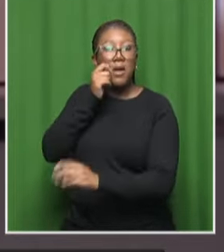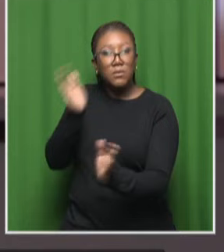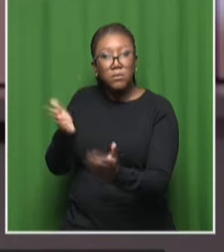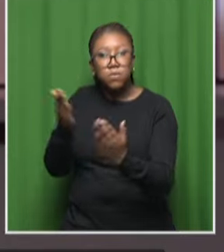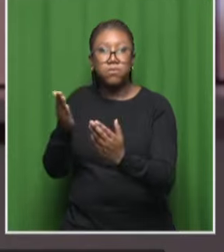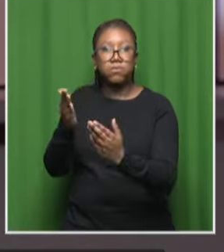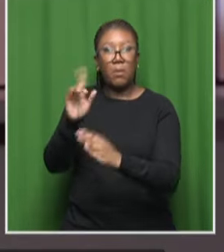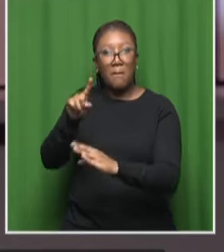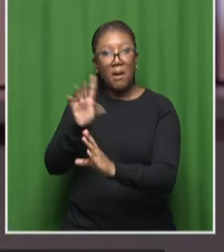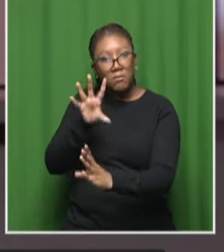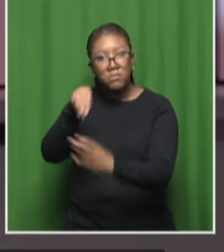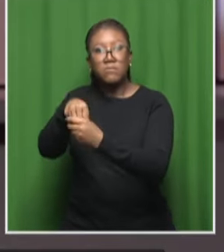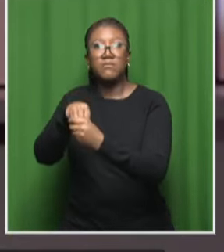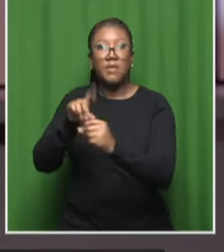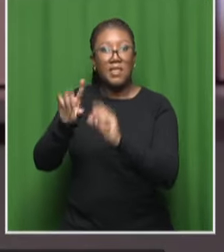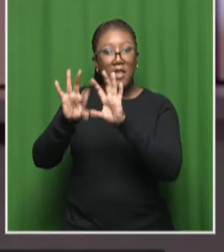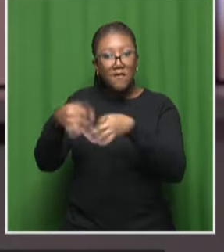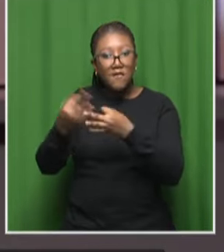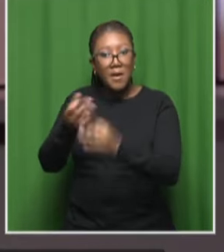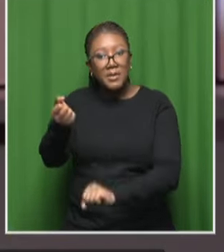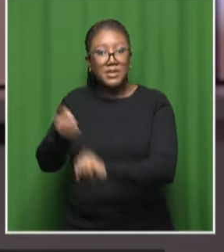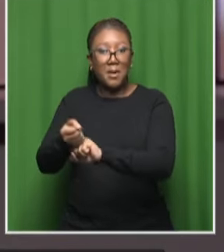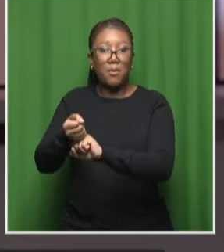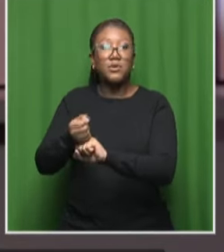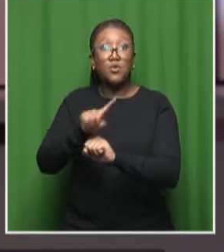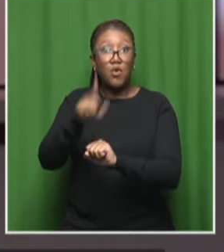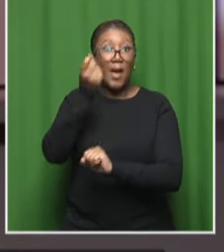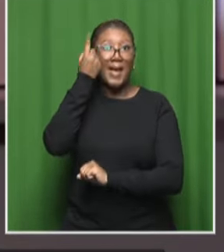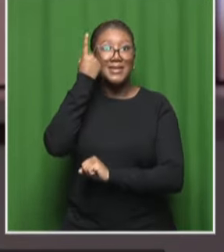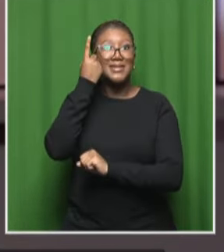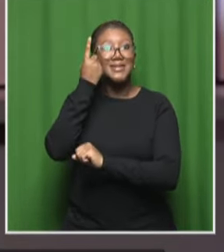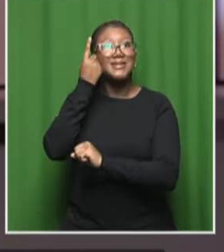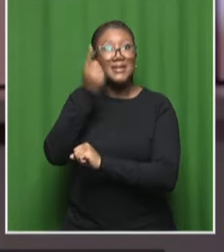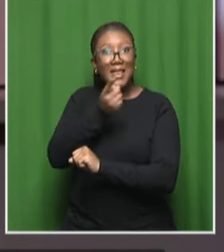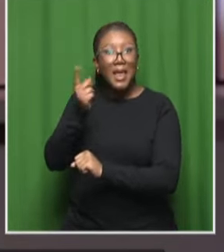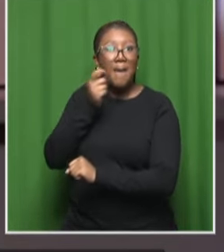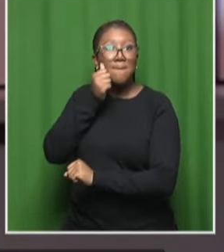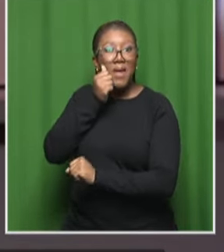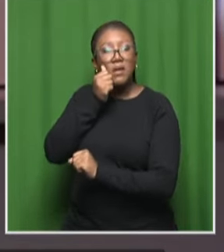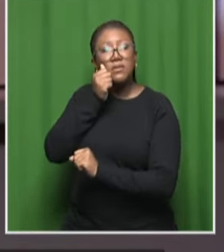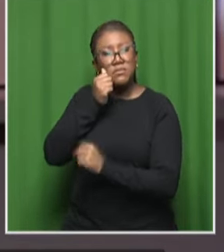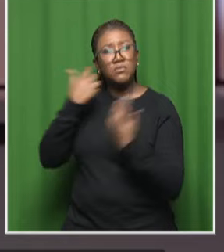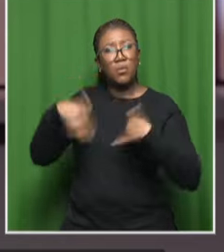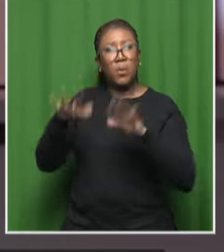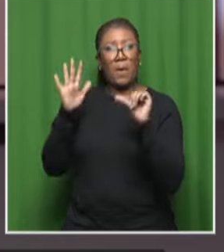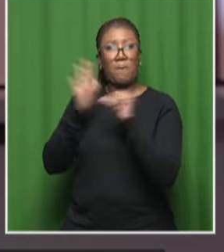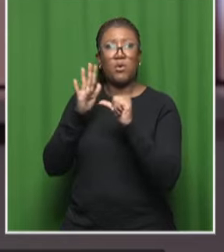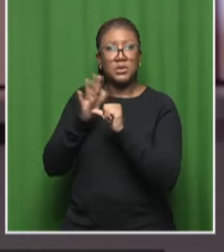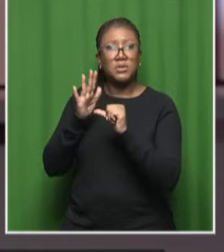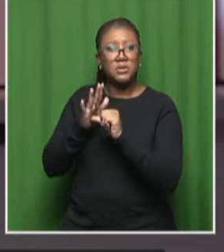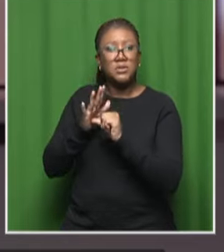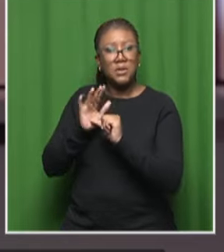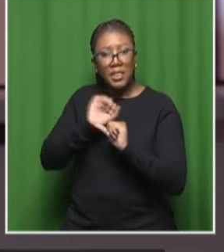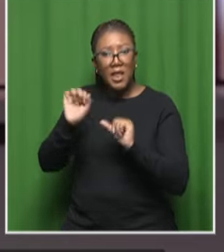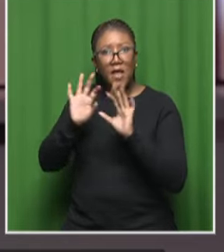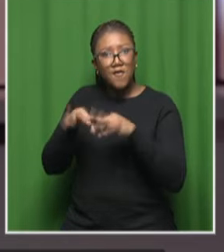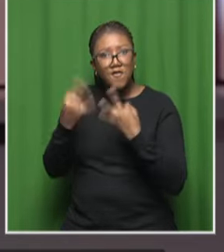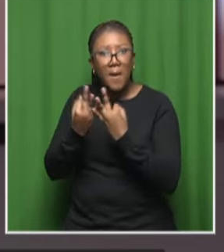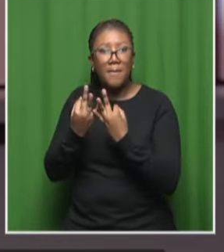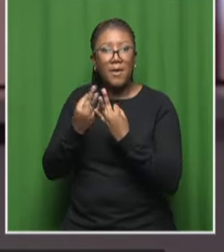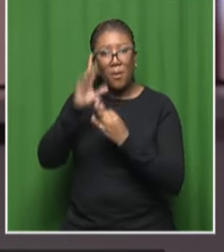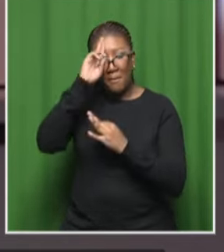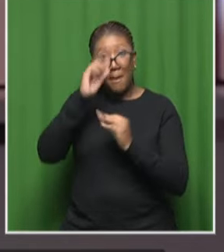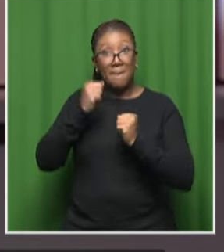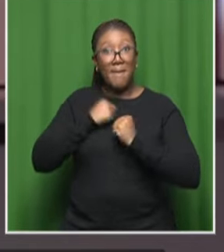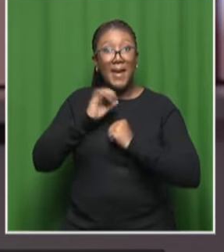family it is important that we understand and men to understand just how vital they are to the success of a nation you know my second